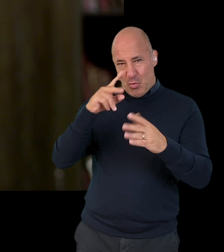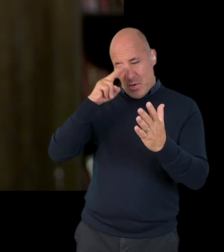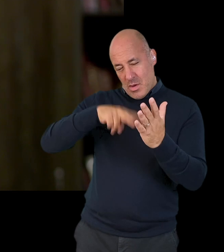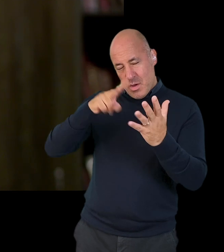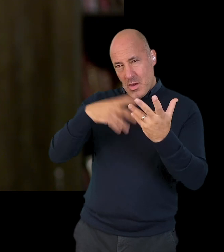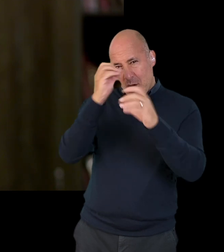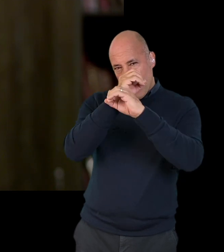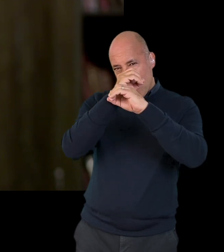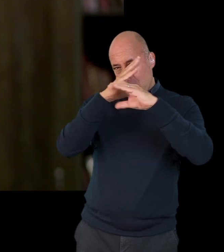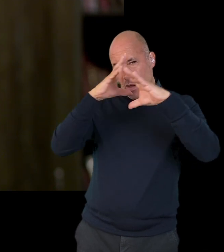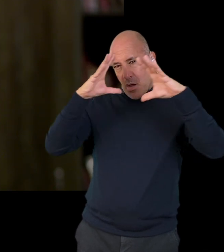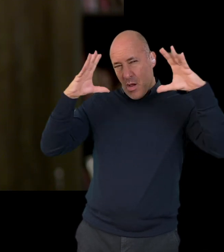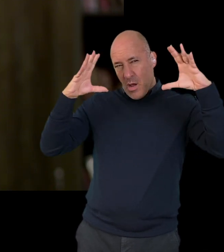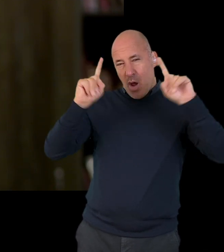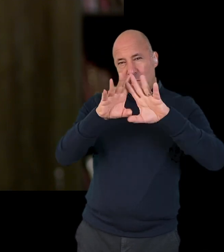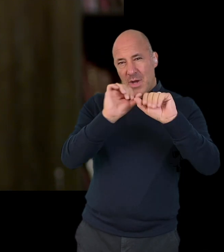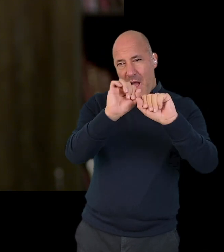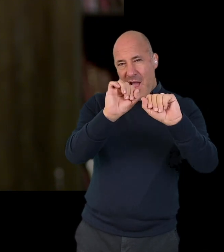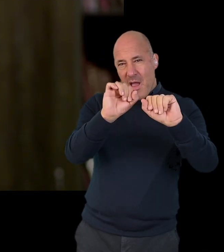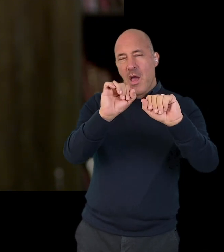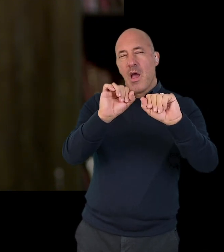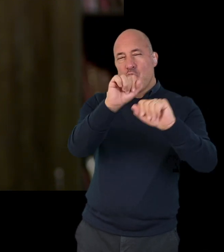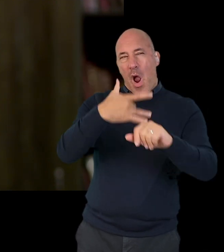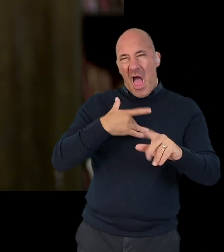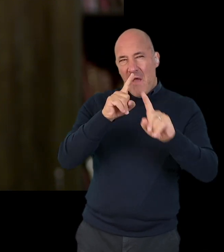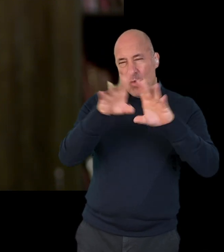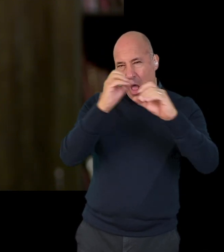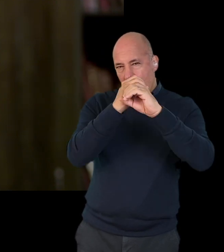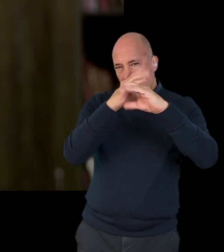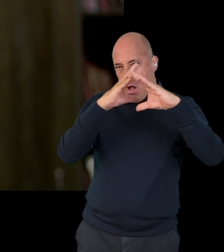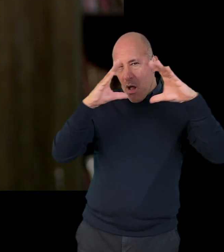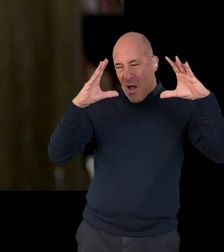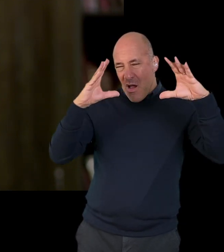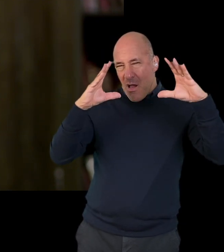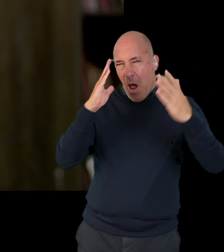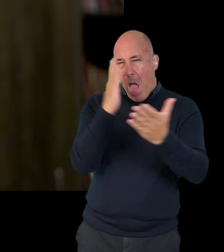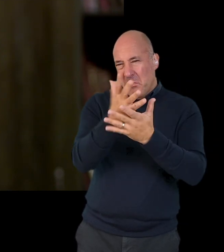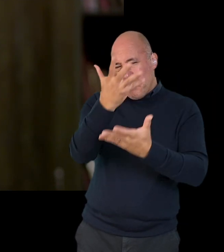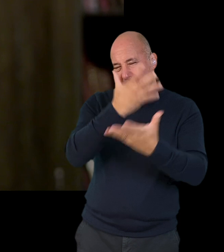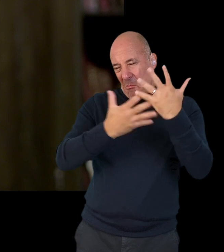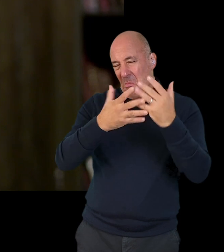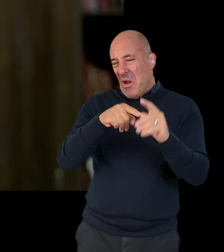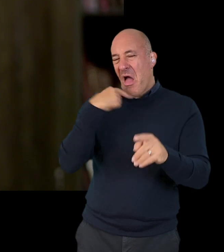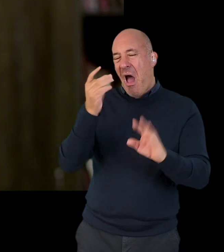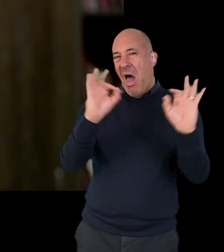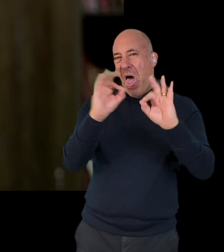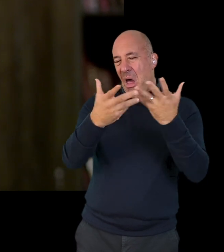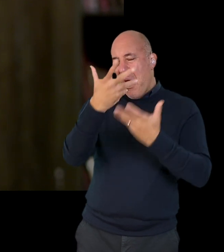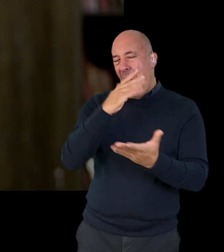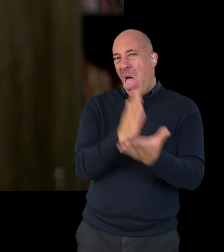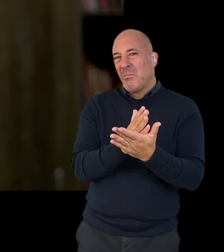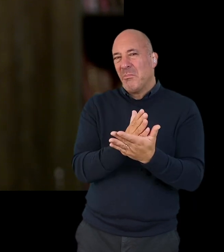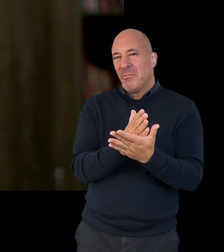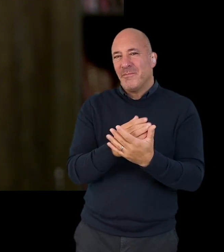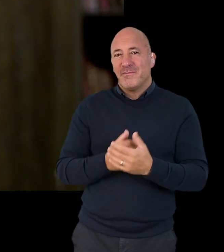decision, they're going to have to understand what it means to be you and to live your life, and to believe you that you're telling the